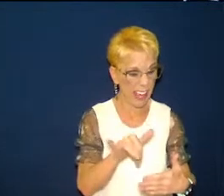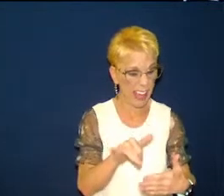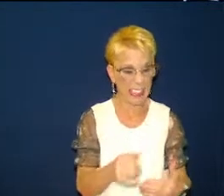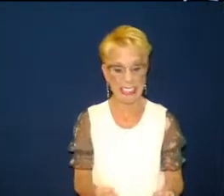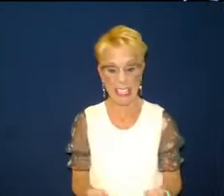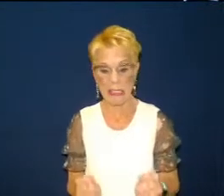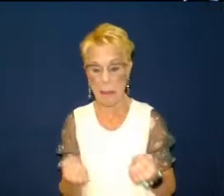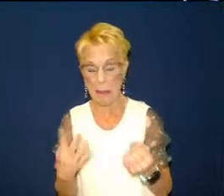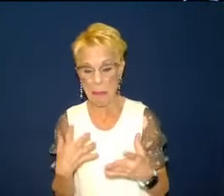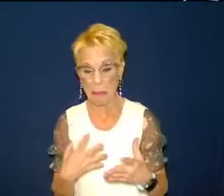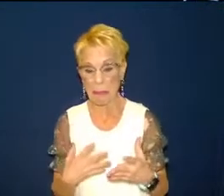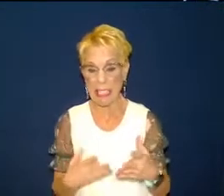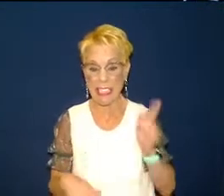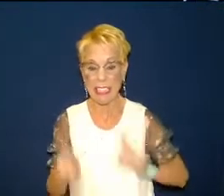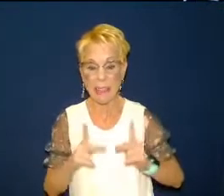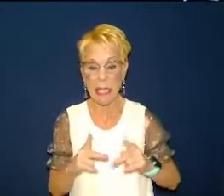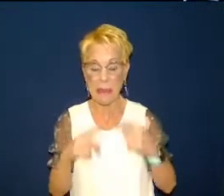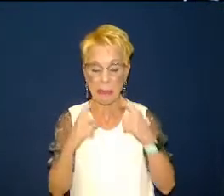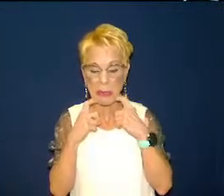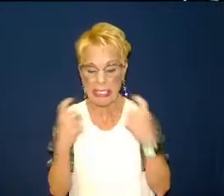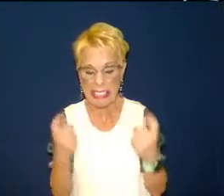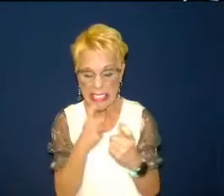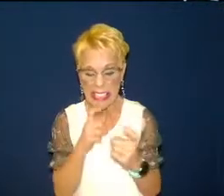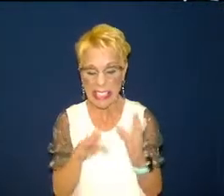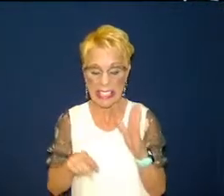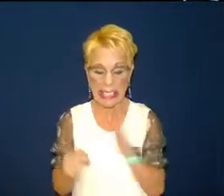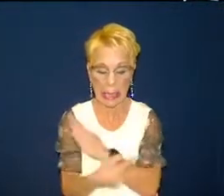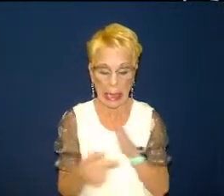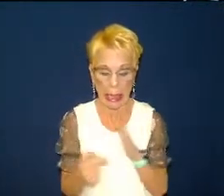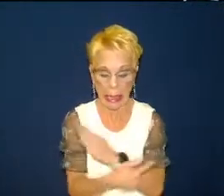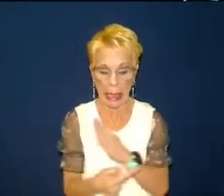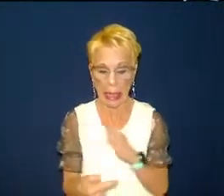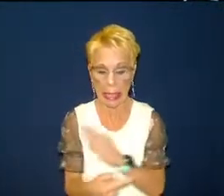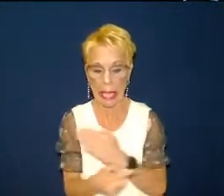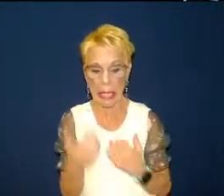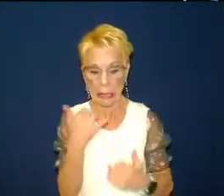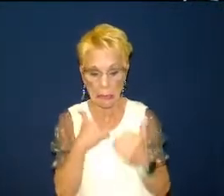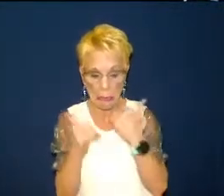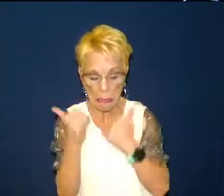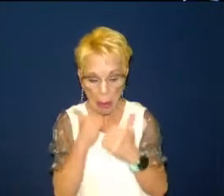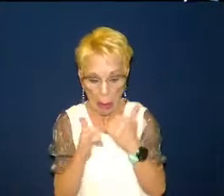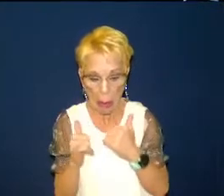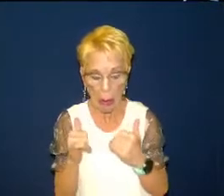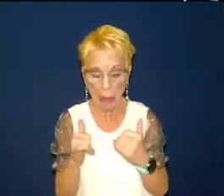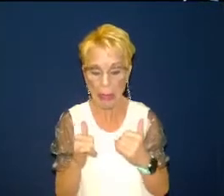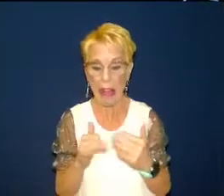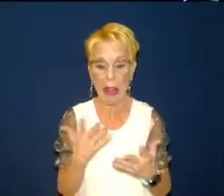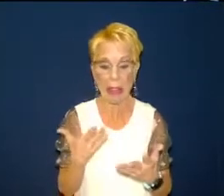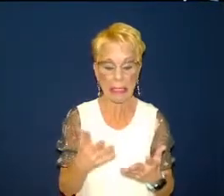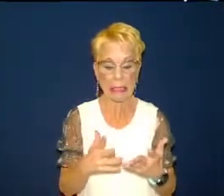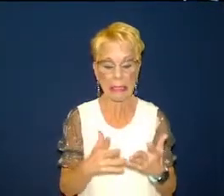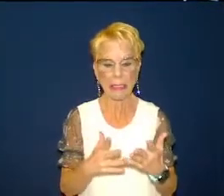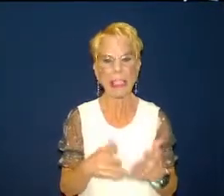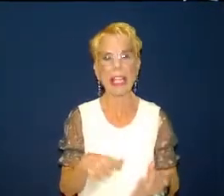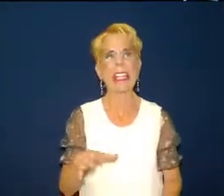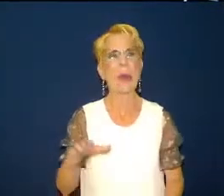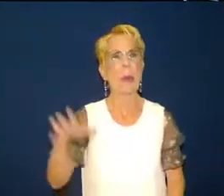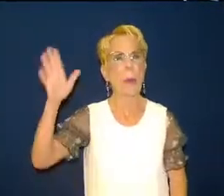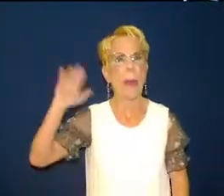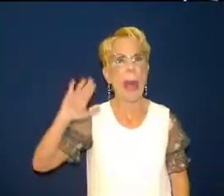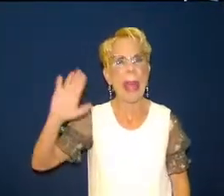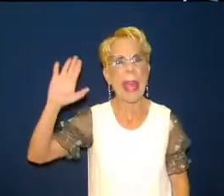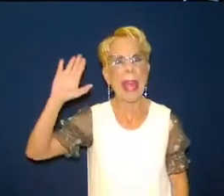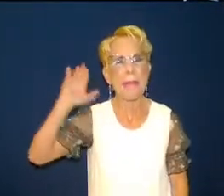descended into decadence and immorality this was the 18th century church congregations had declined